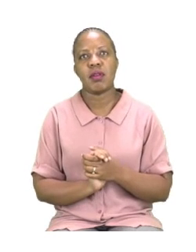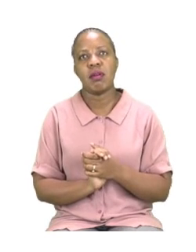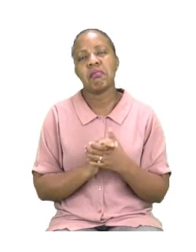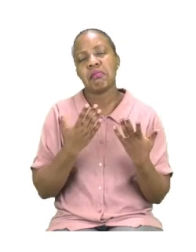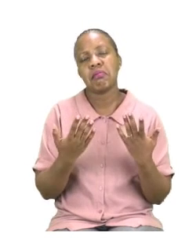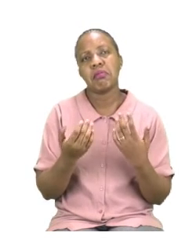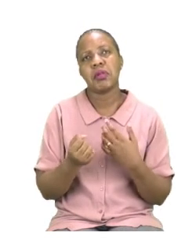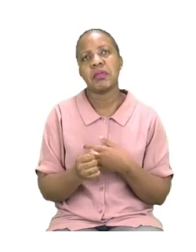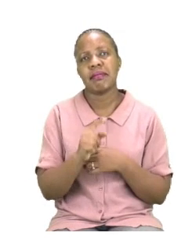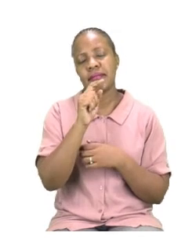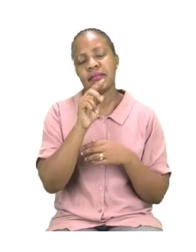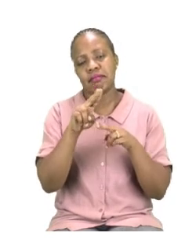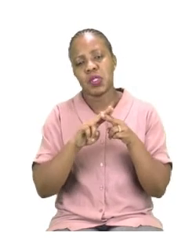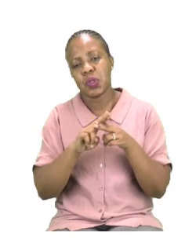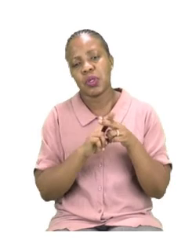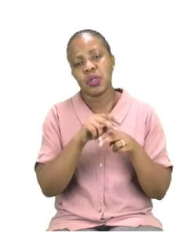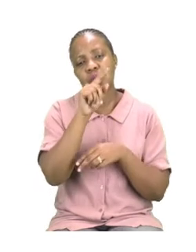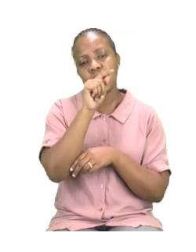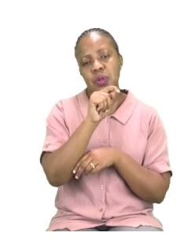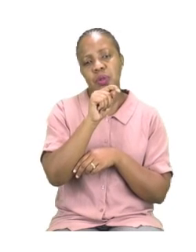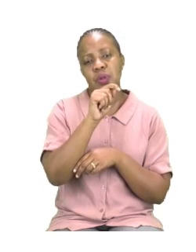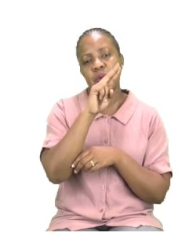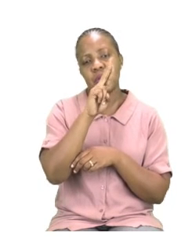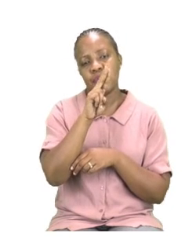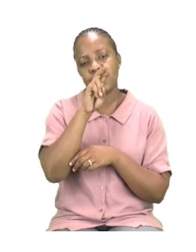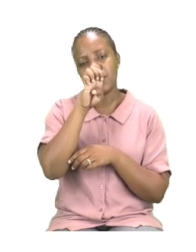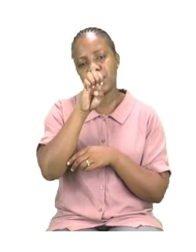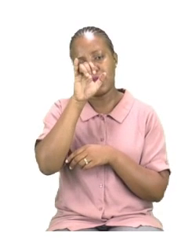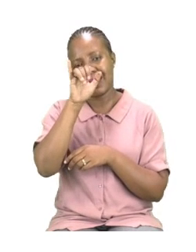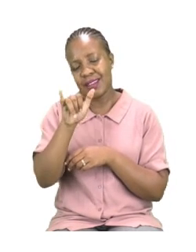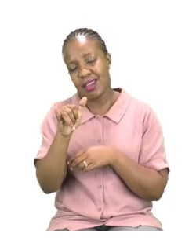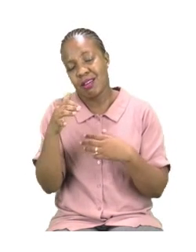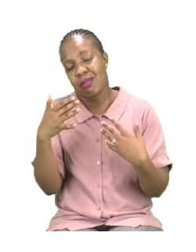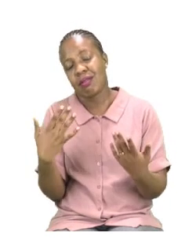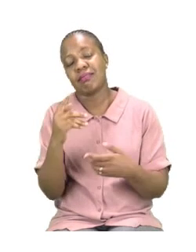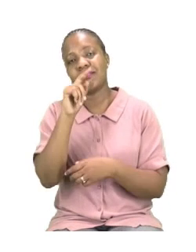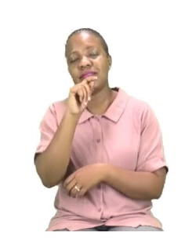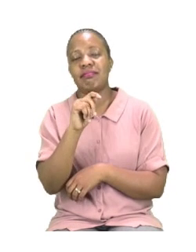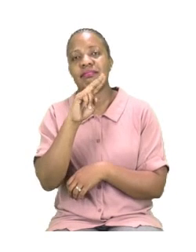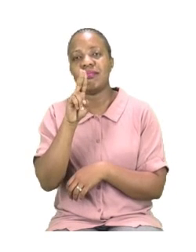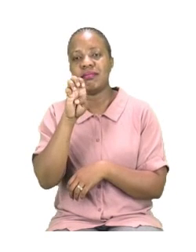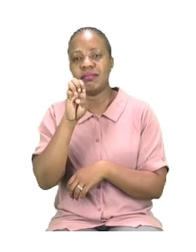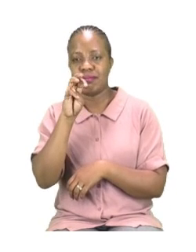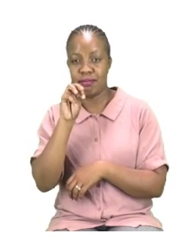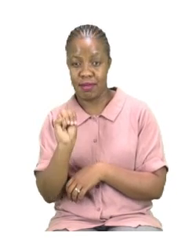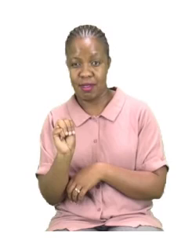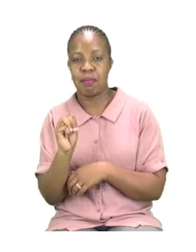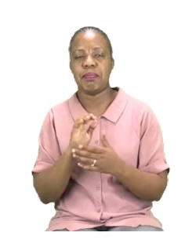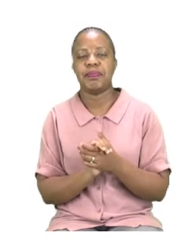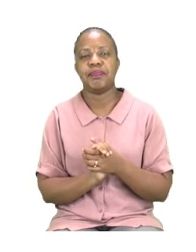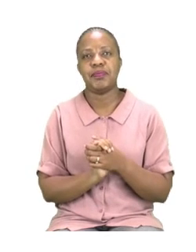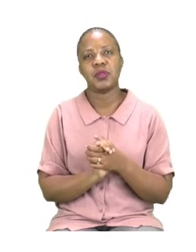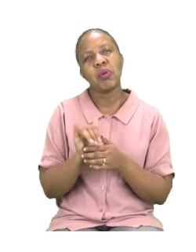them. So, let us try with they first. We are going to replace the words the